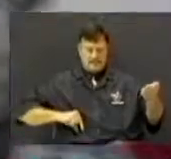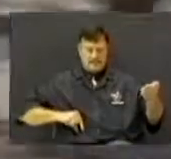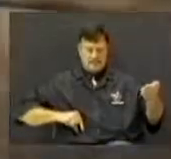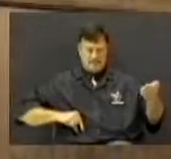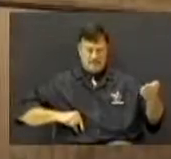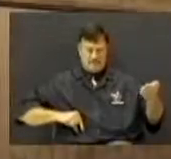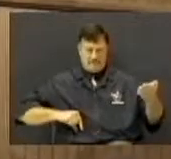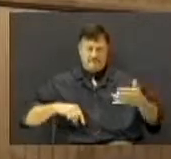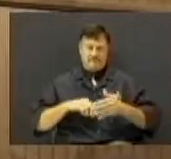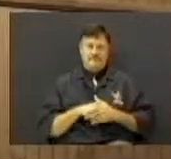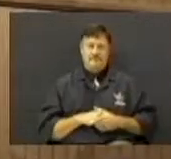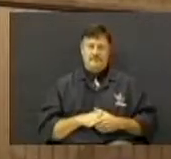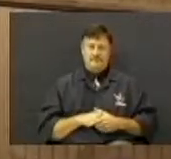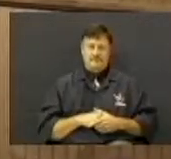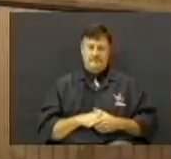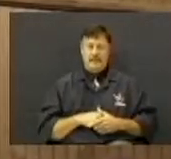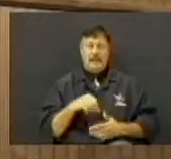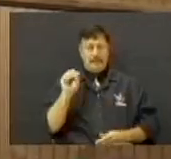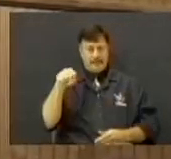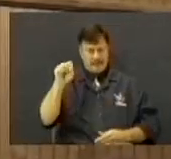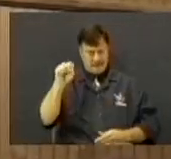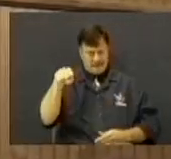You see, she goes, yeah.